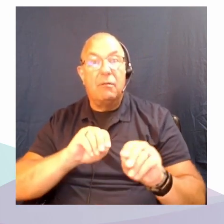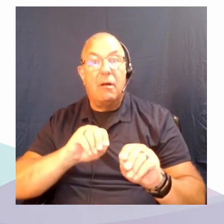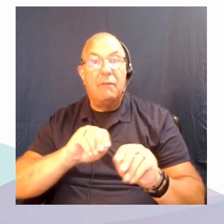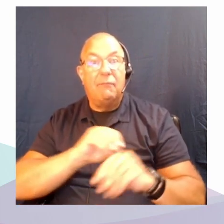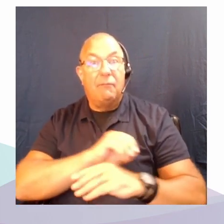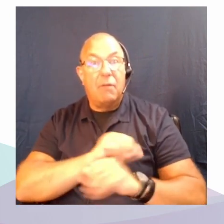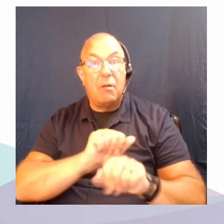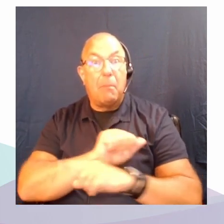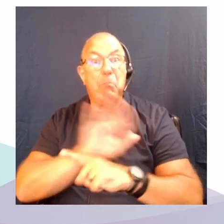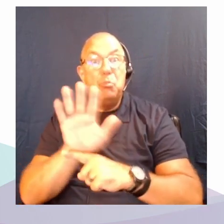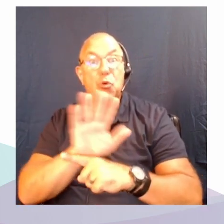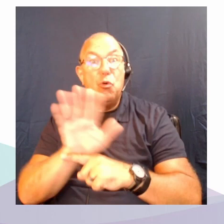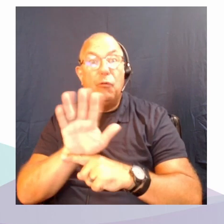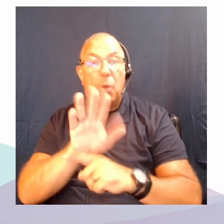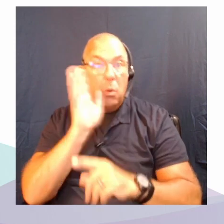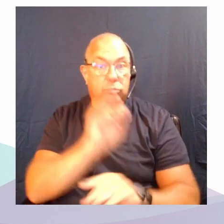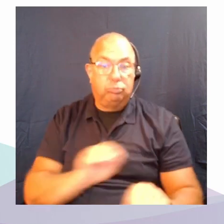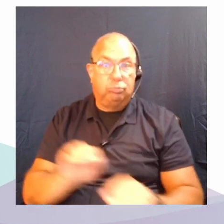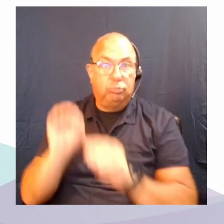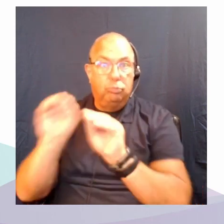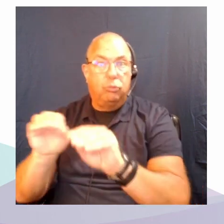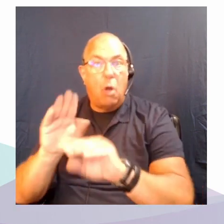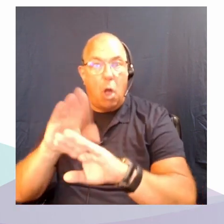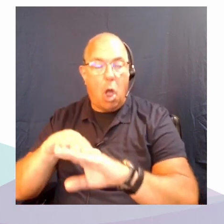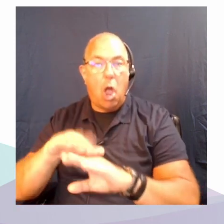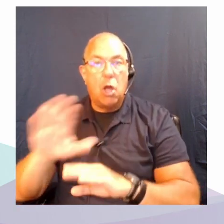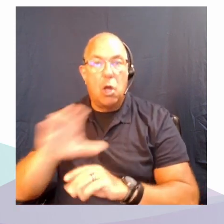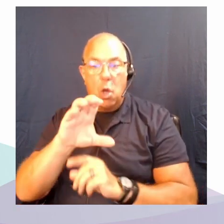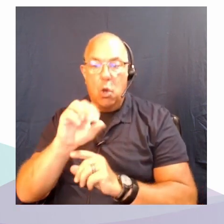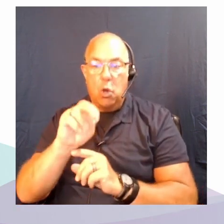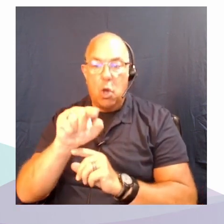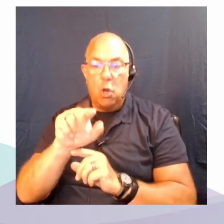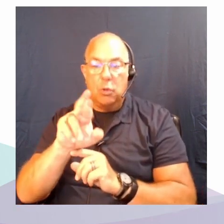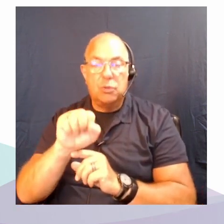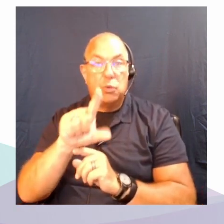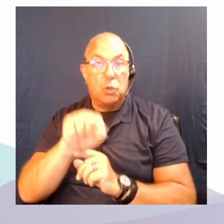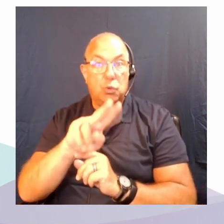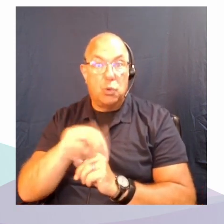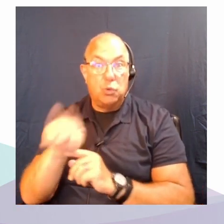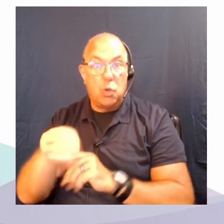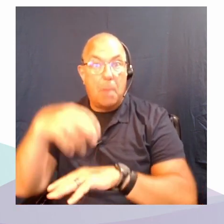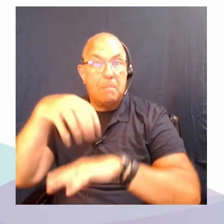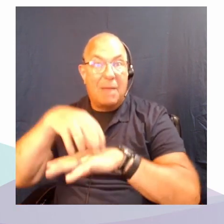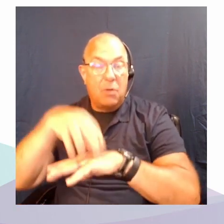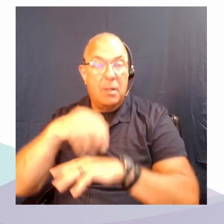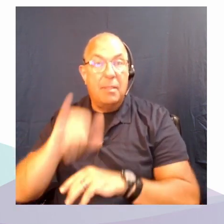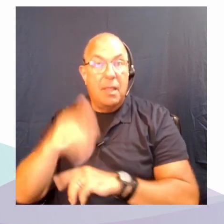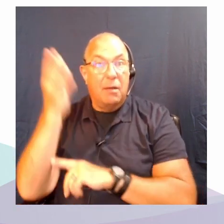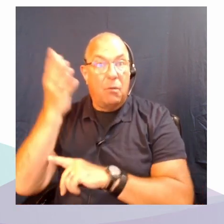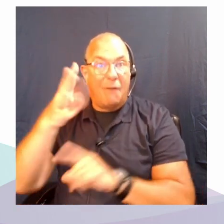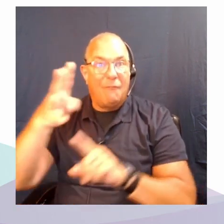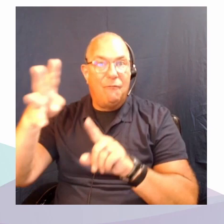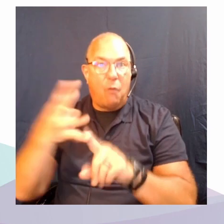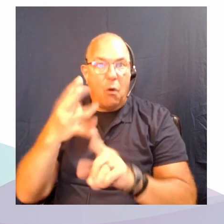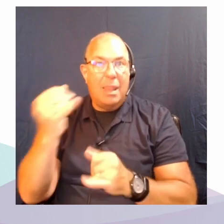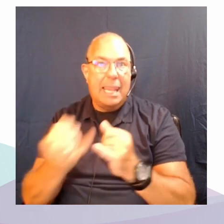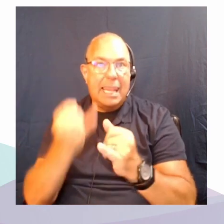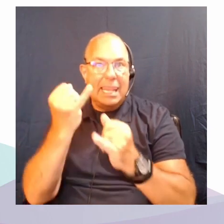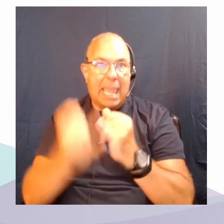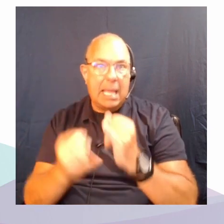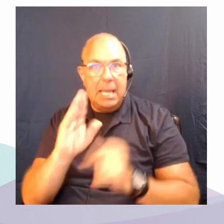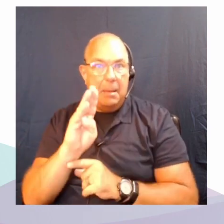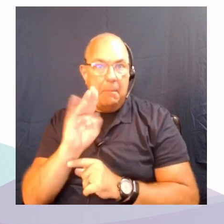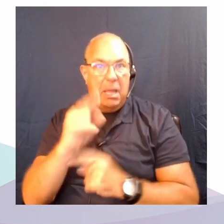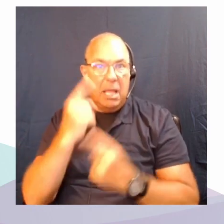platform in the coming days today's lecture is the fourth and final big thinking event at congress